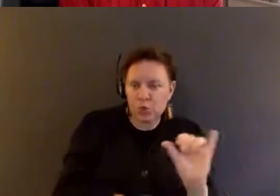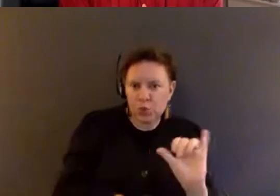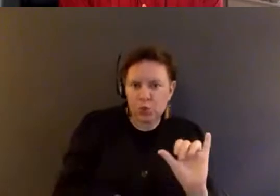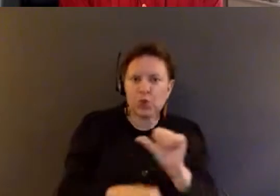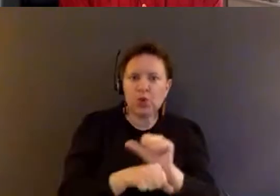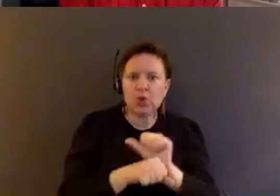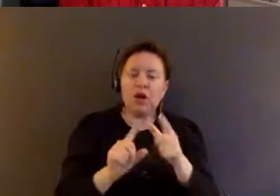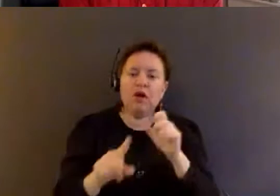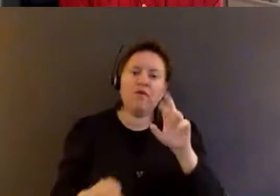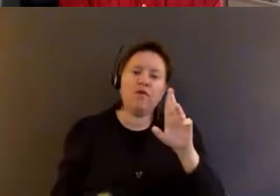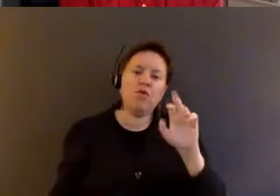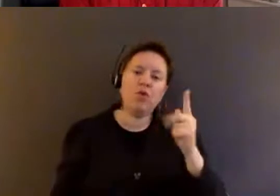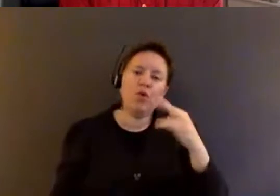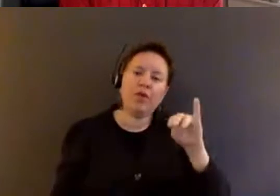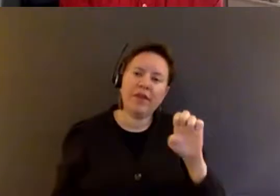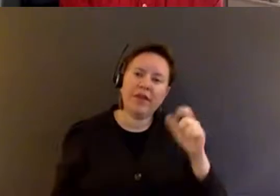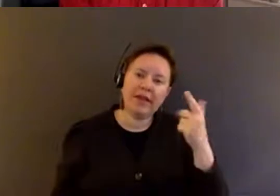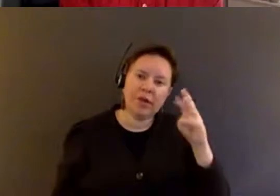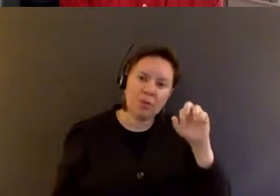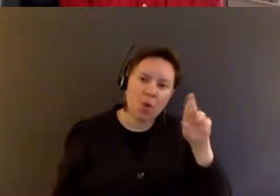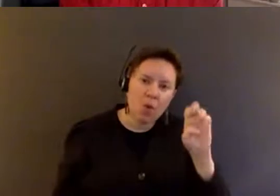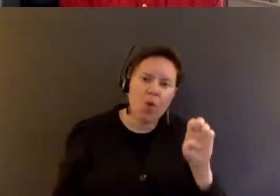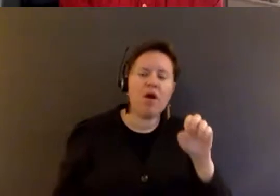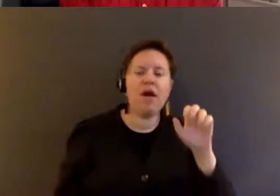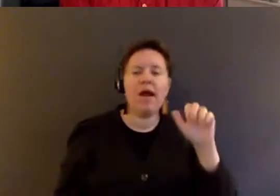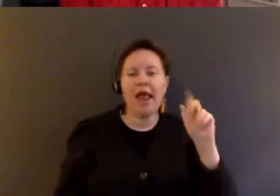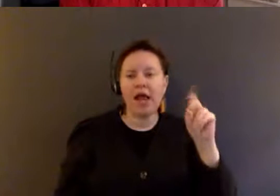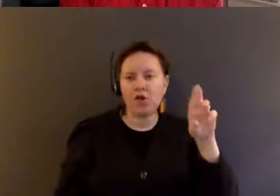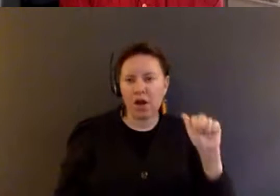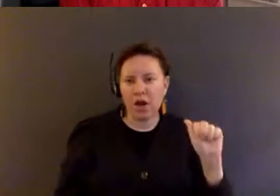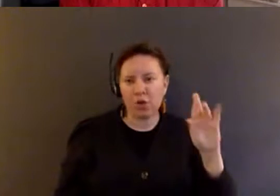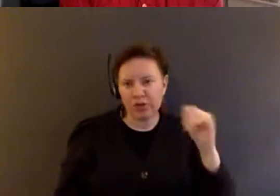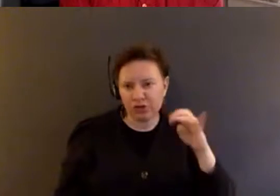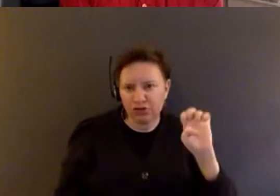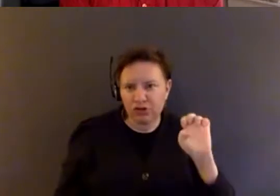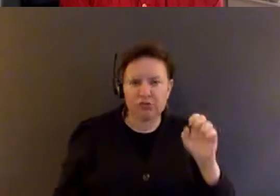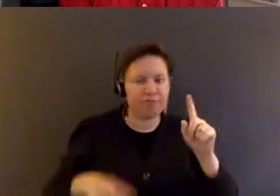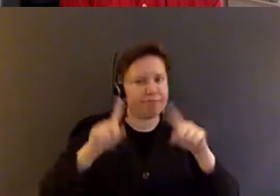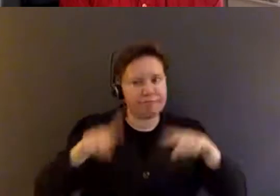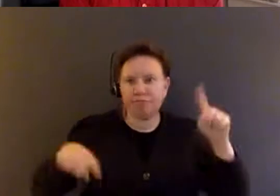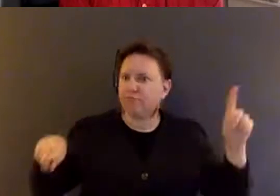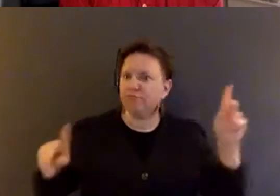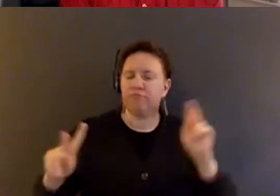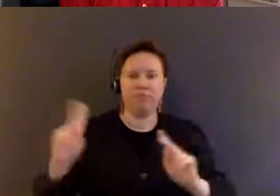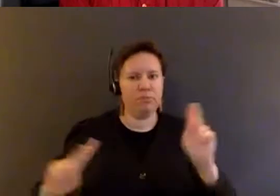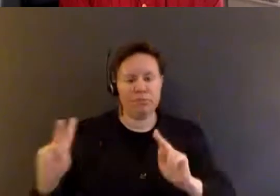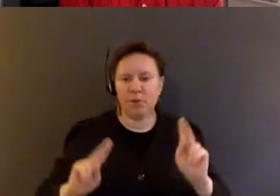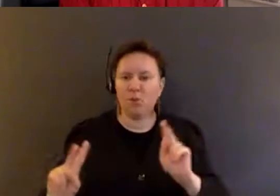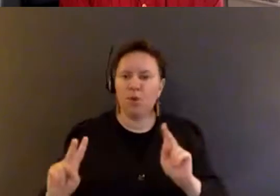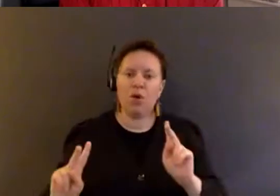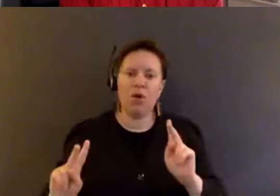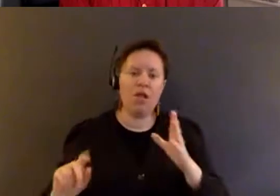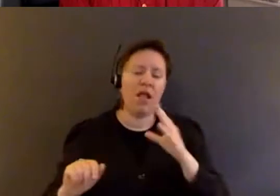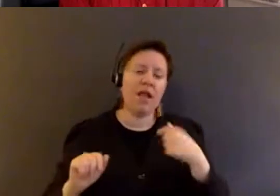Gilmore and Andrea Ritchie and a variety of, of folks. Um, and I